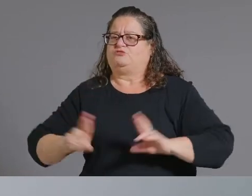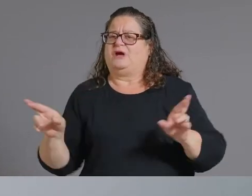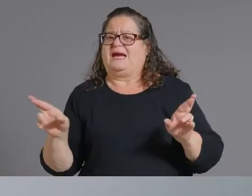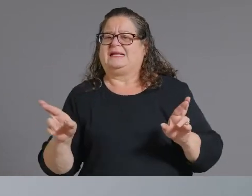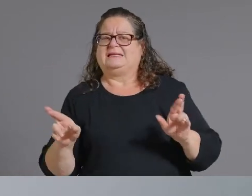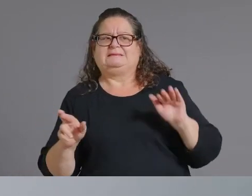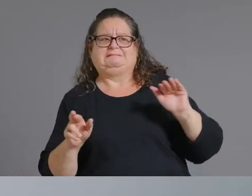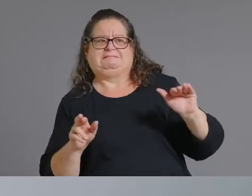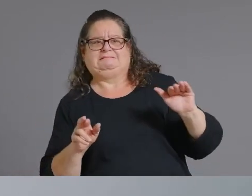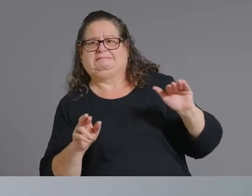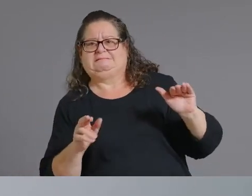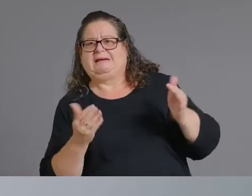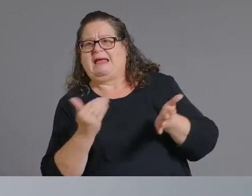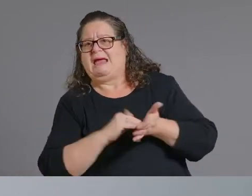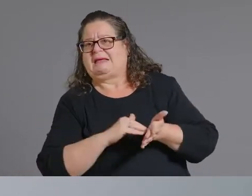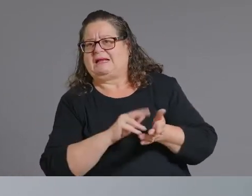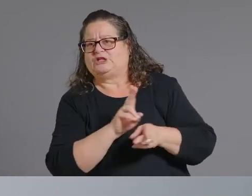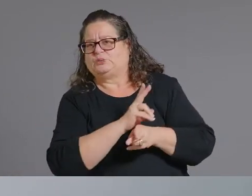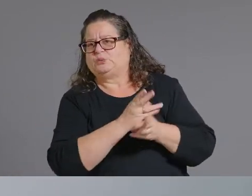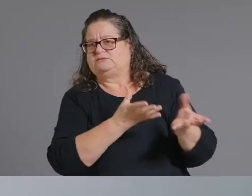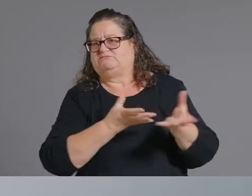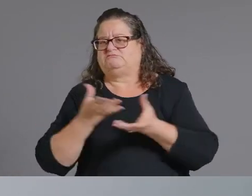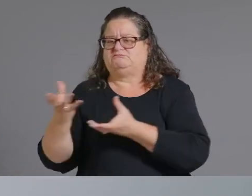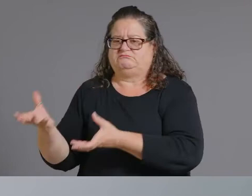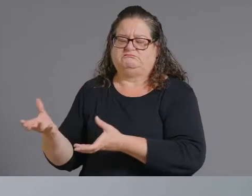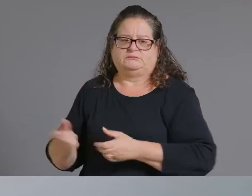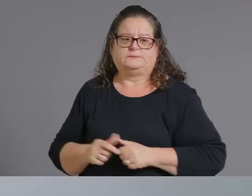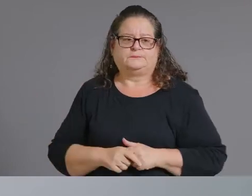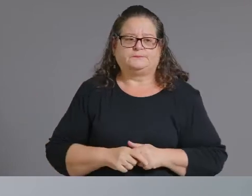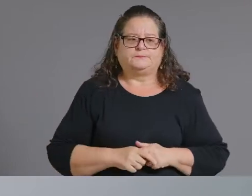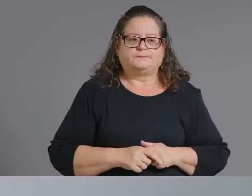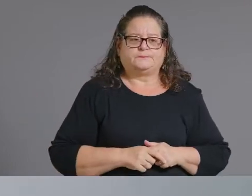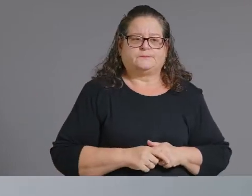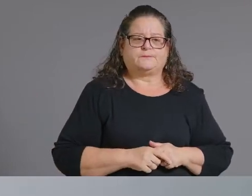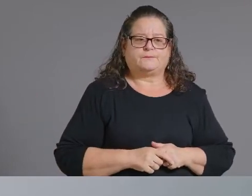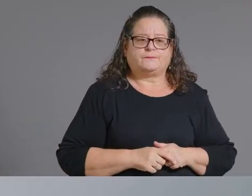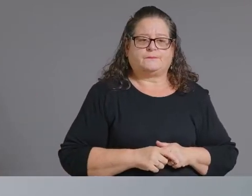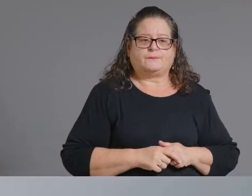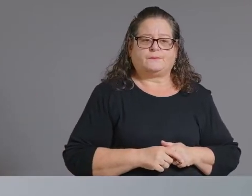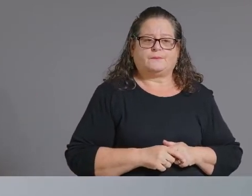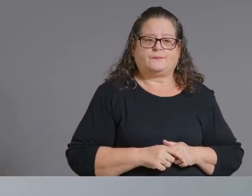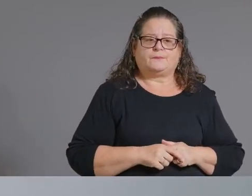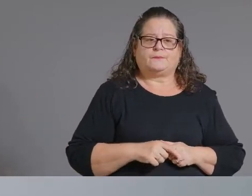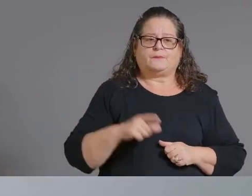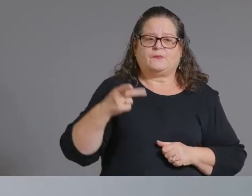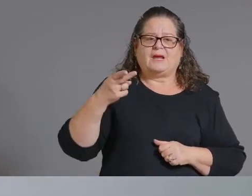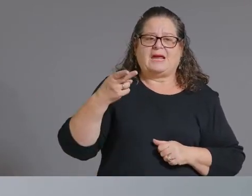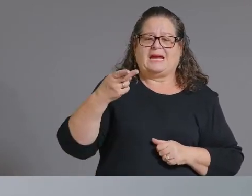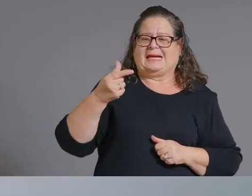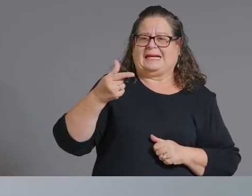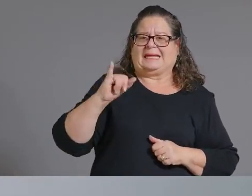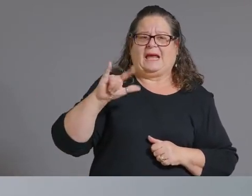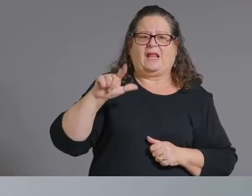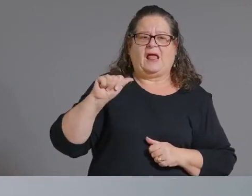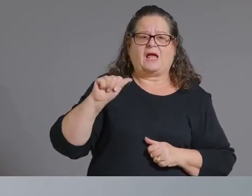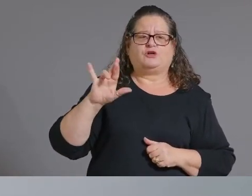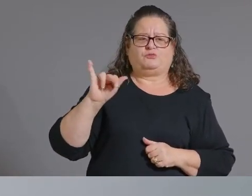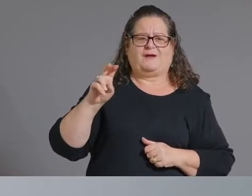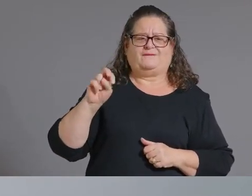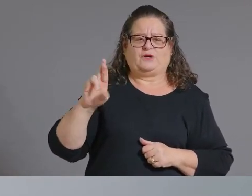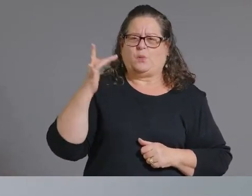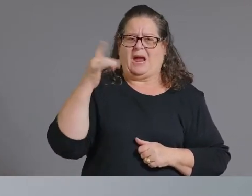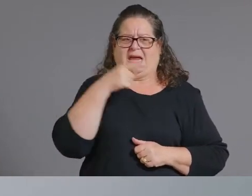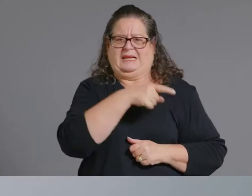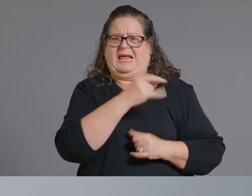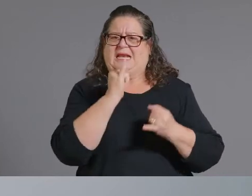needed a mass vaccination site for and why will gila river arena people last their clothes um they it